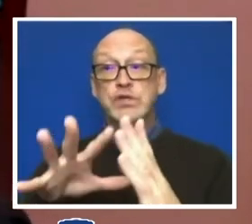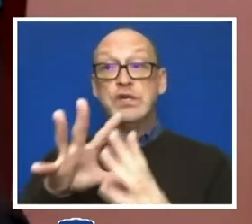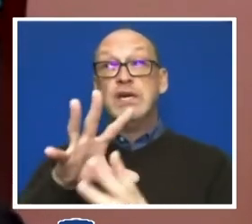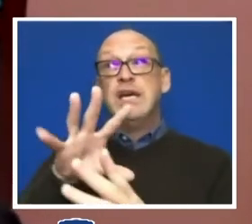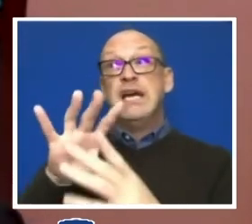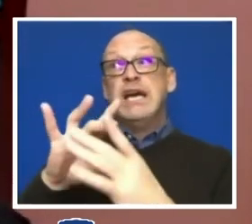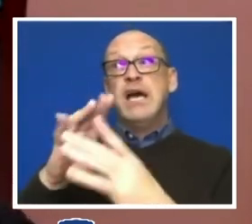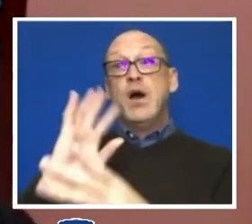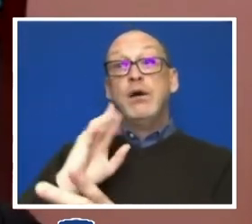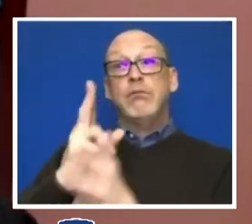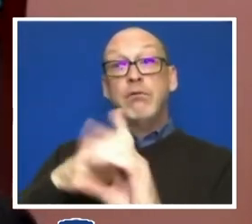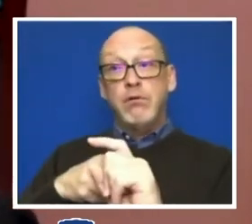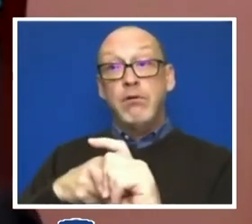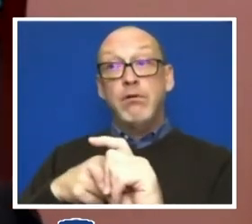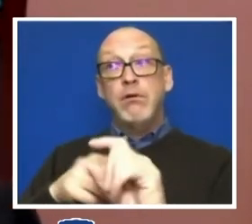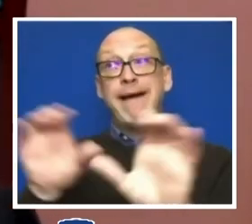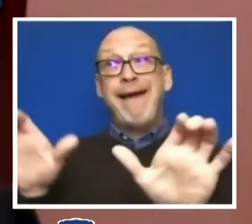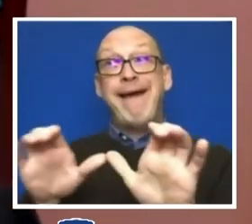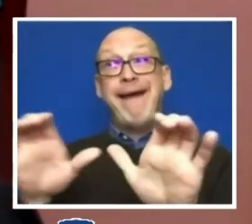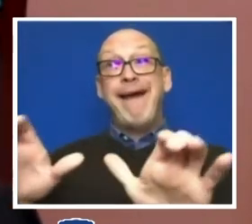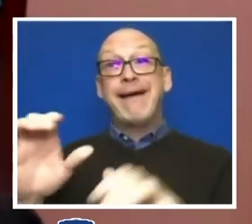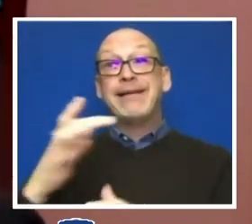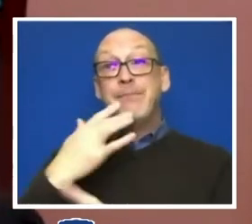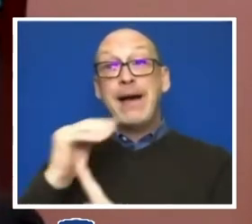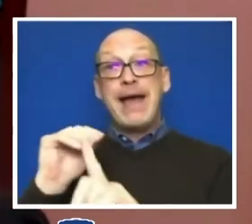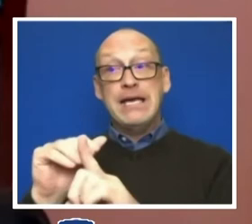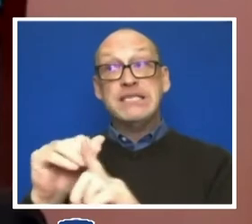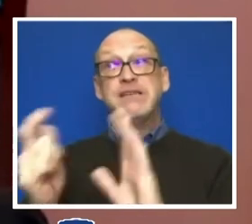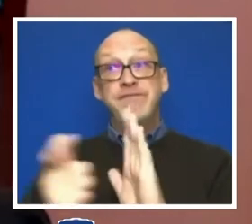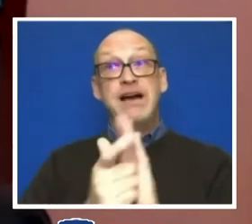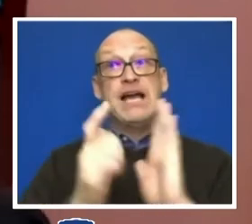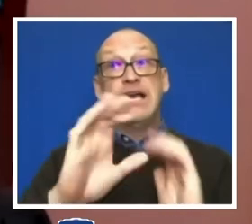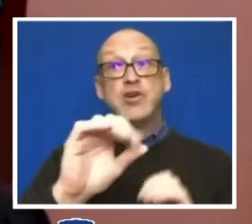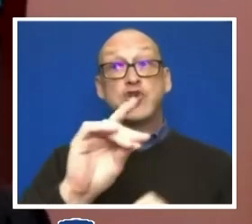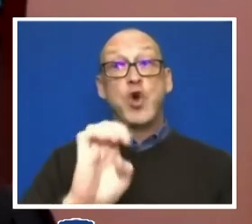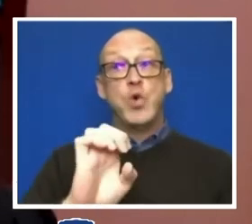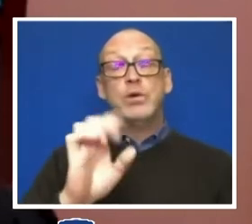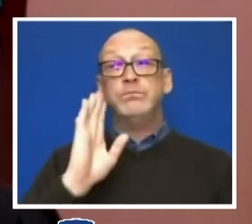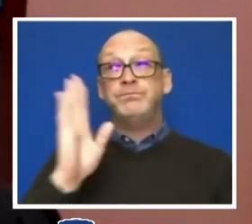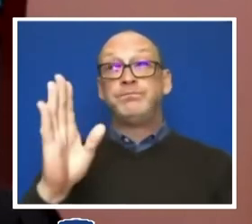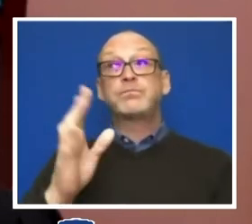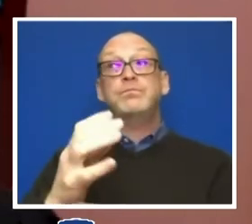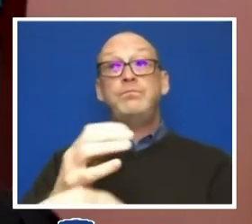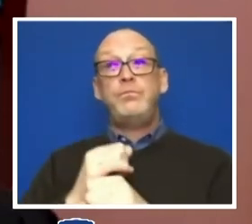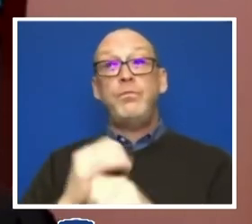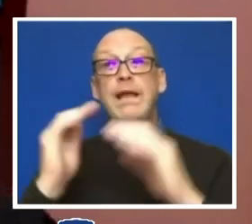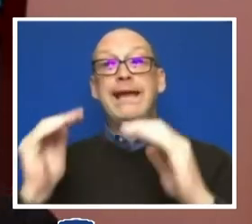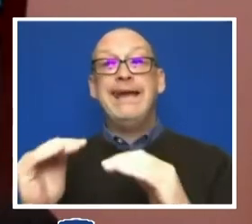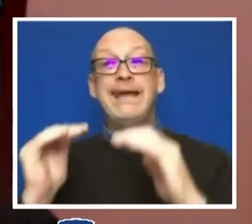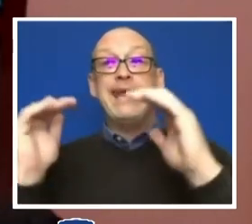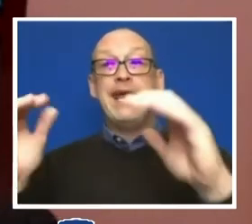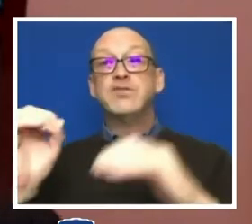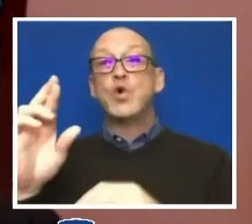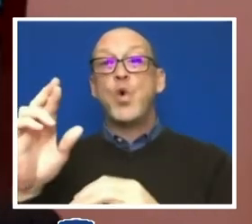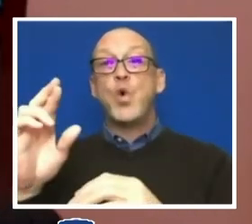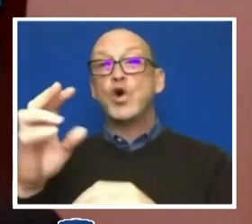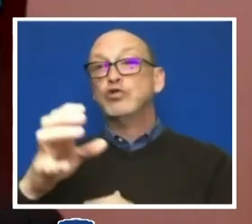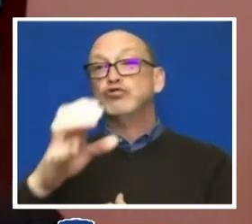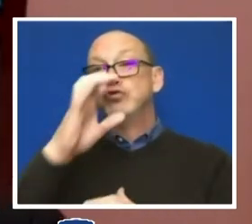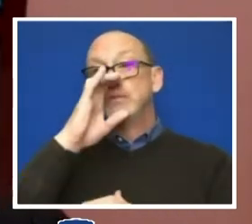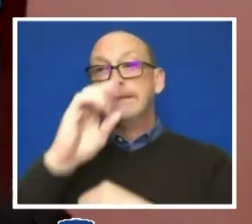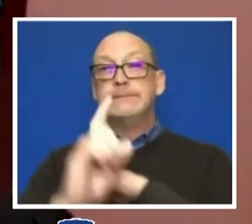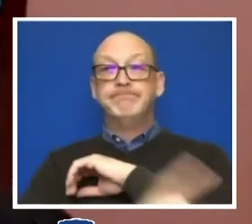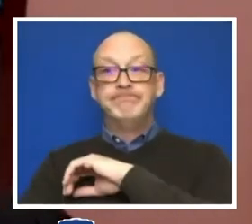bias that do violate the code could receive enhanced or stringent sanctions.